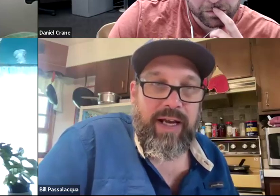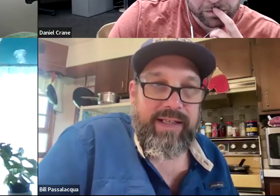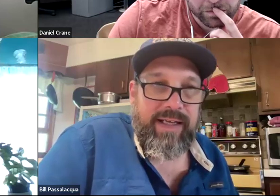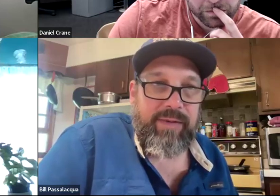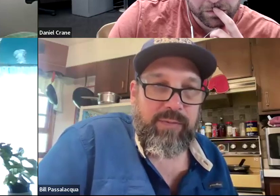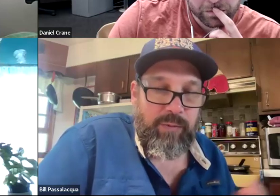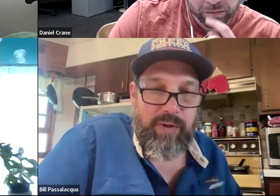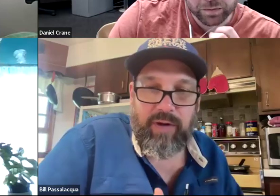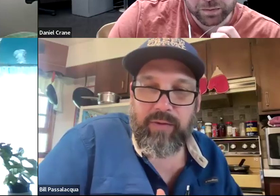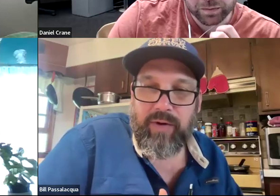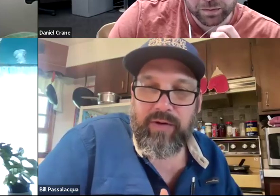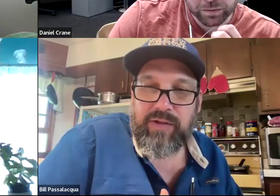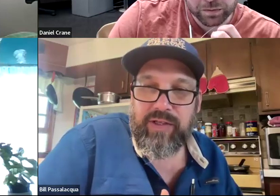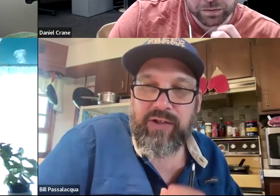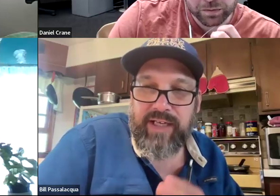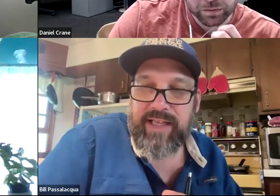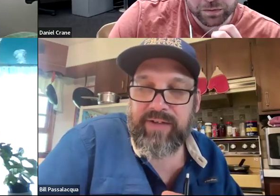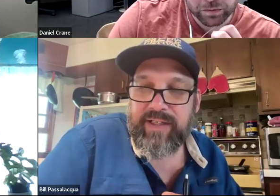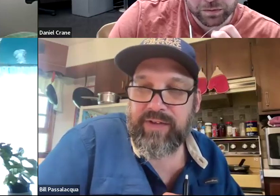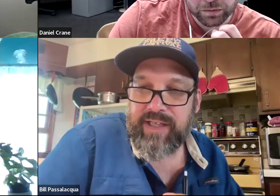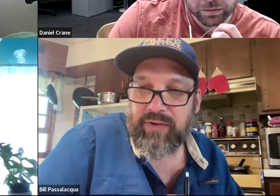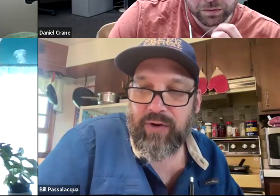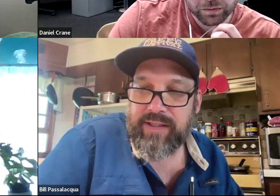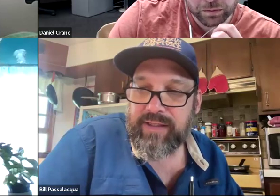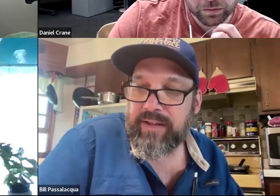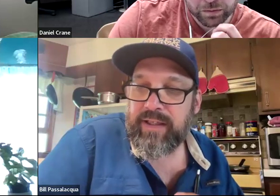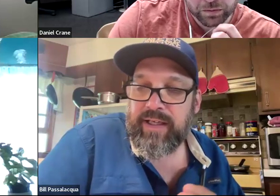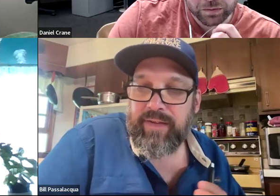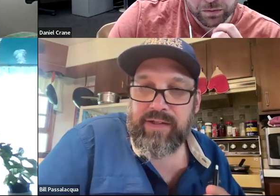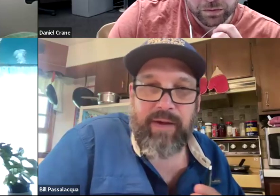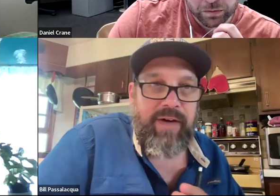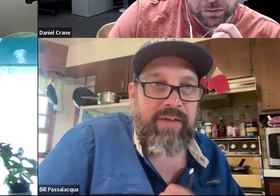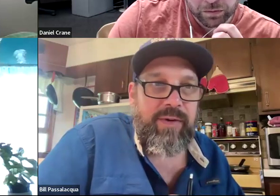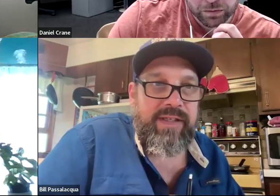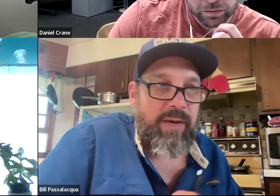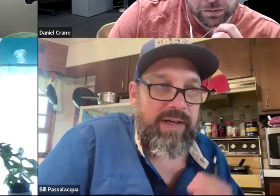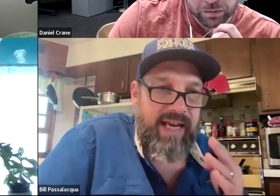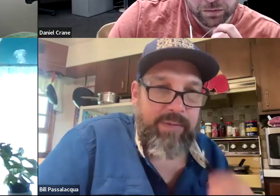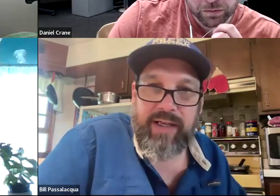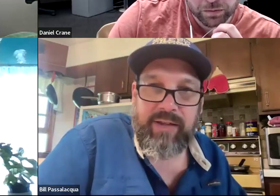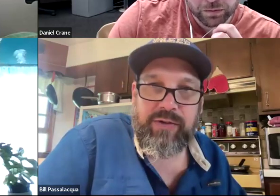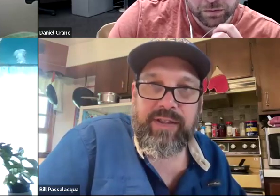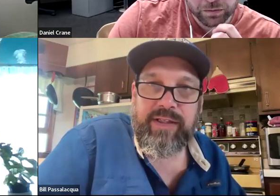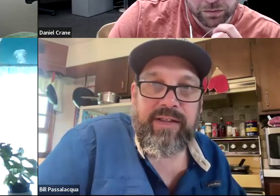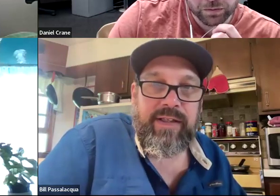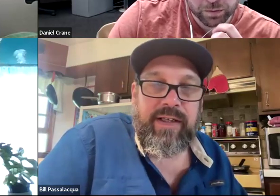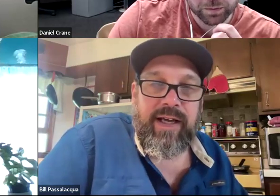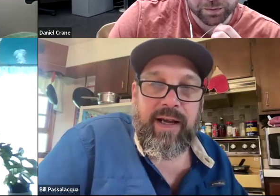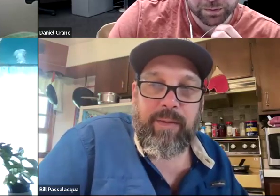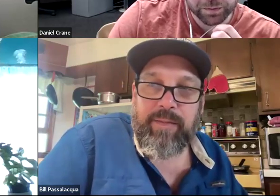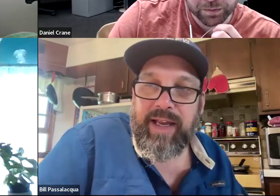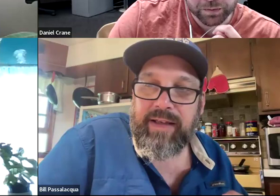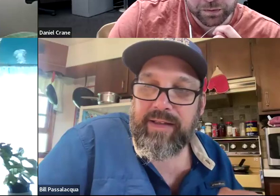able to do what I did because we're interstate 70 and 57 cross here and there's about five U S highways, Amtrak goes through here.